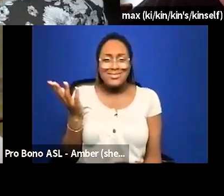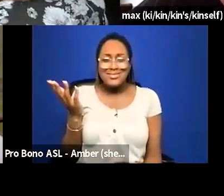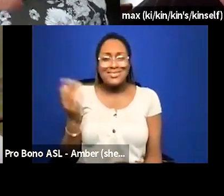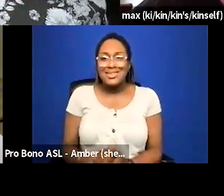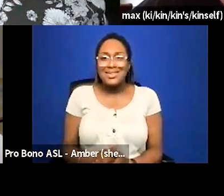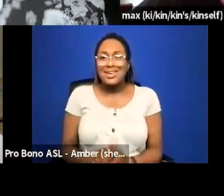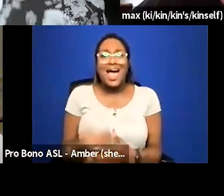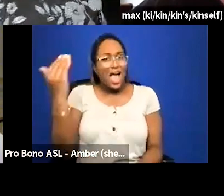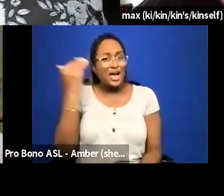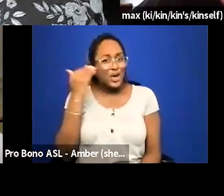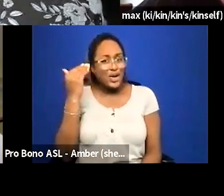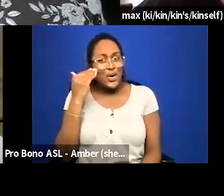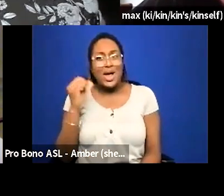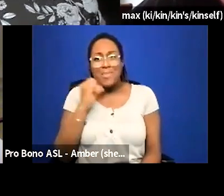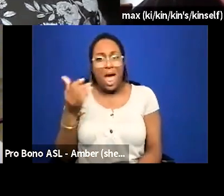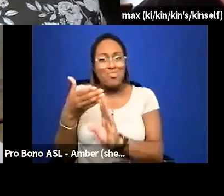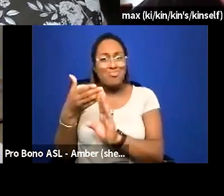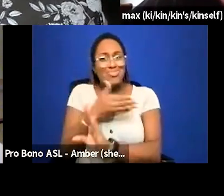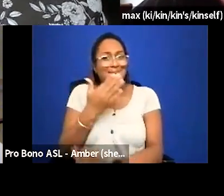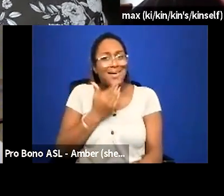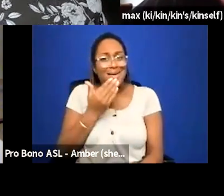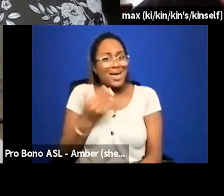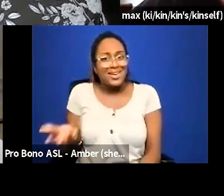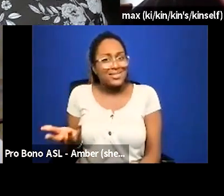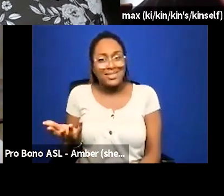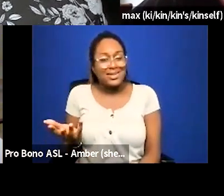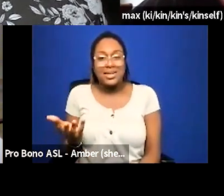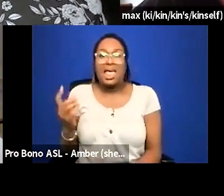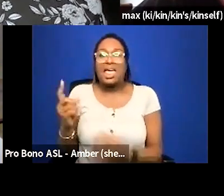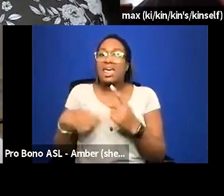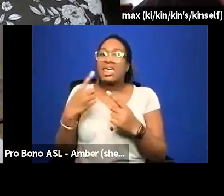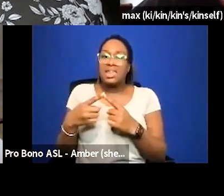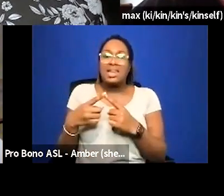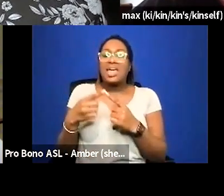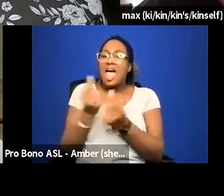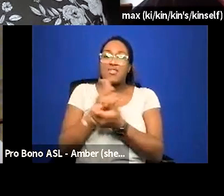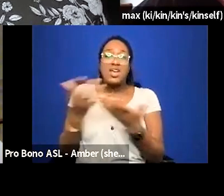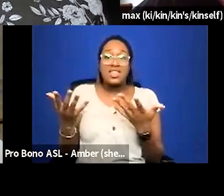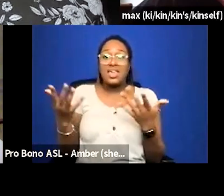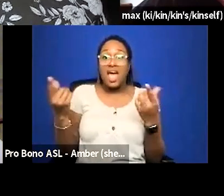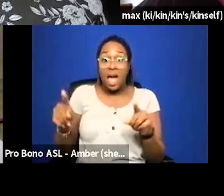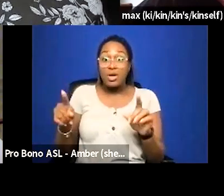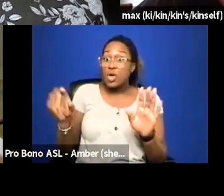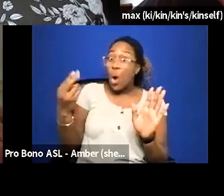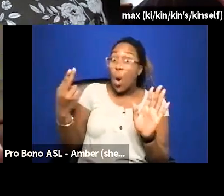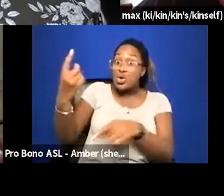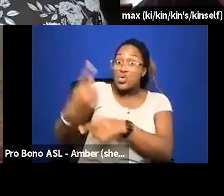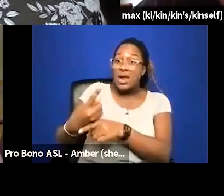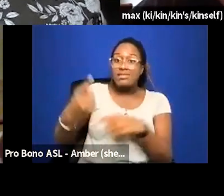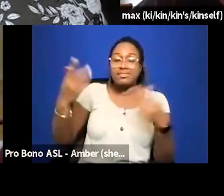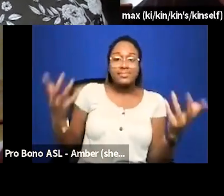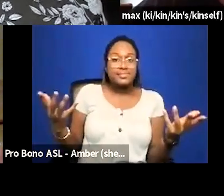i know i you know i'm not pre-diabetic and then like whenever everything leveled out they're like oh you're right i'm like